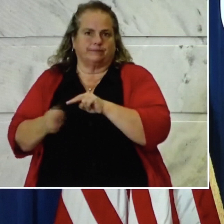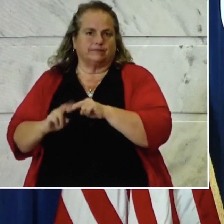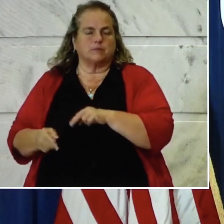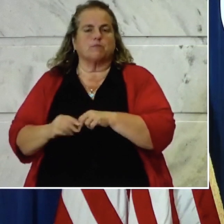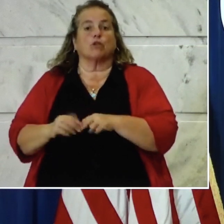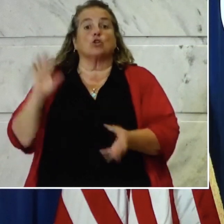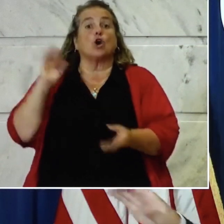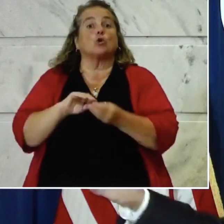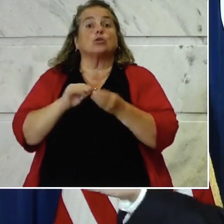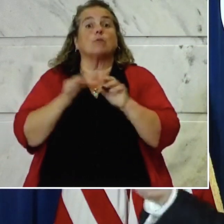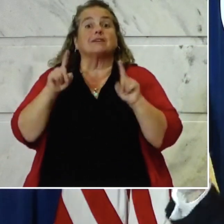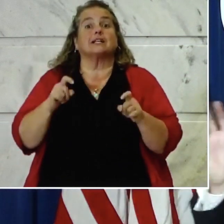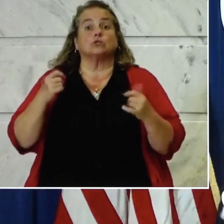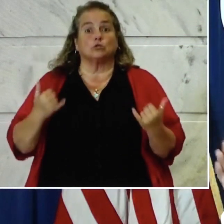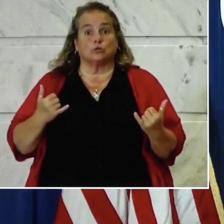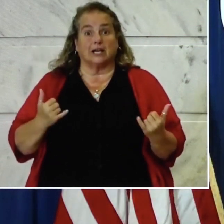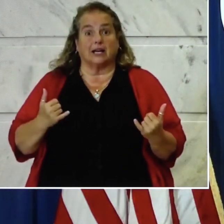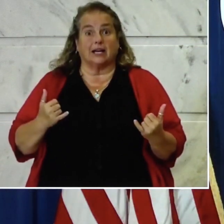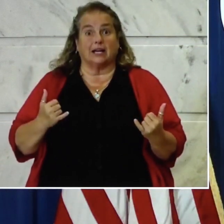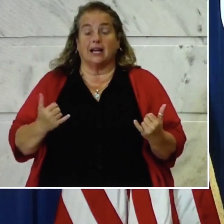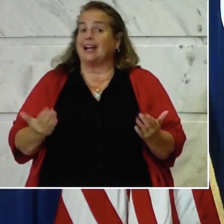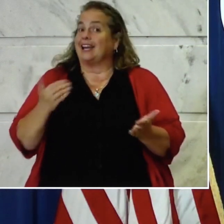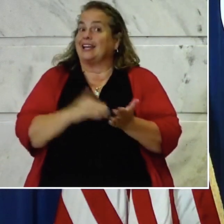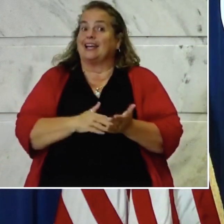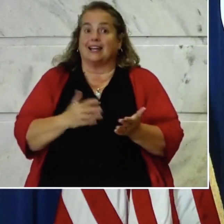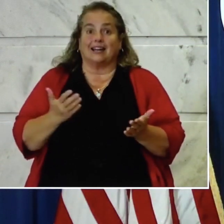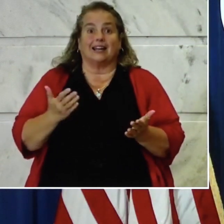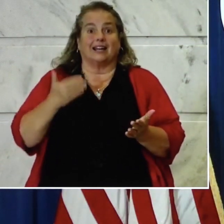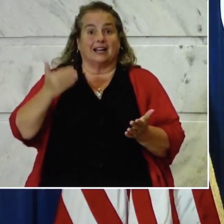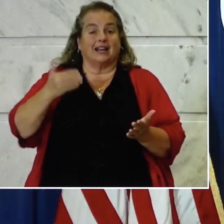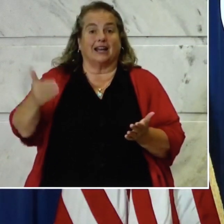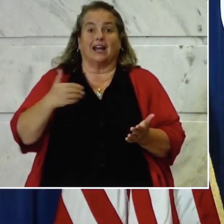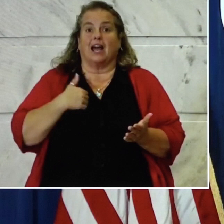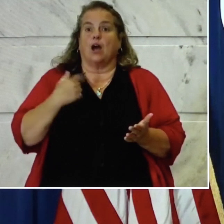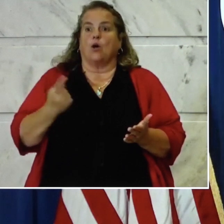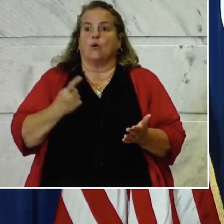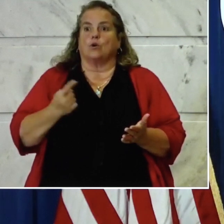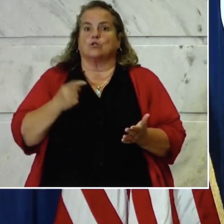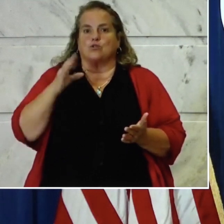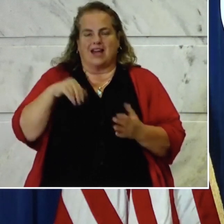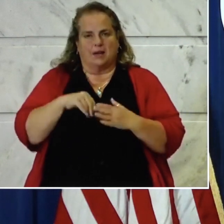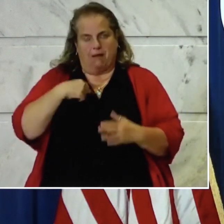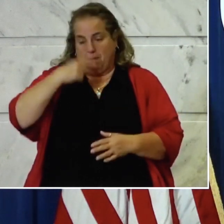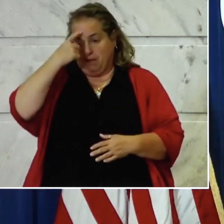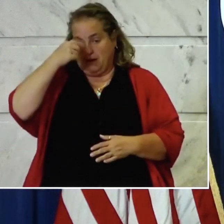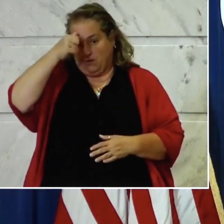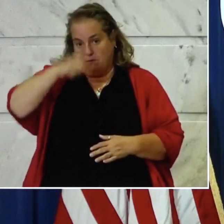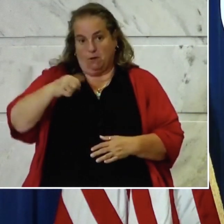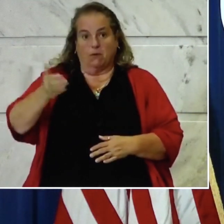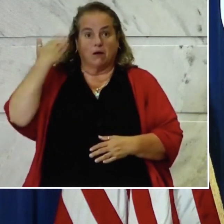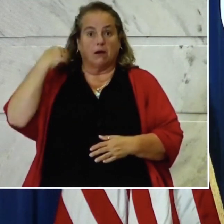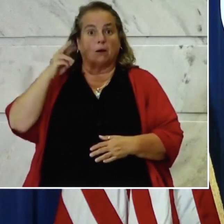Total number of tests to date, again, every now and then I try to, in my mind, move back to late